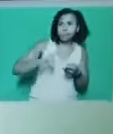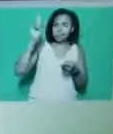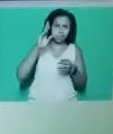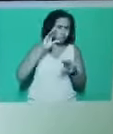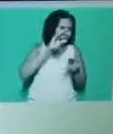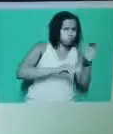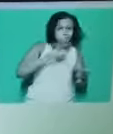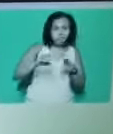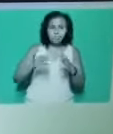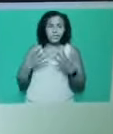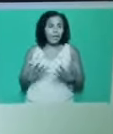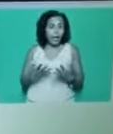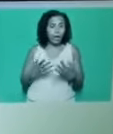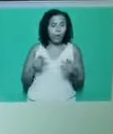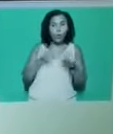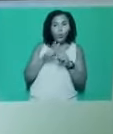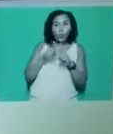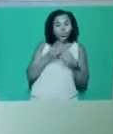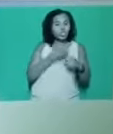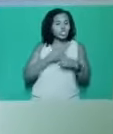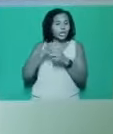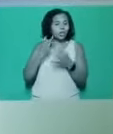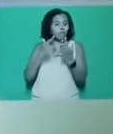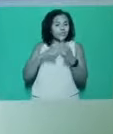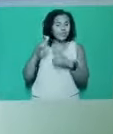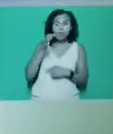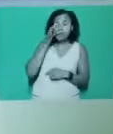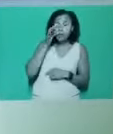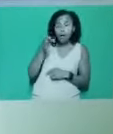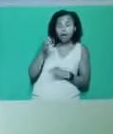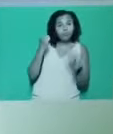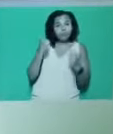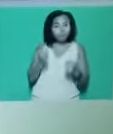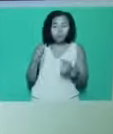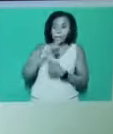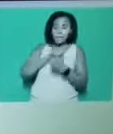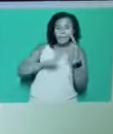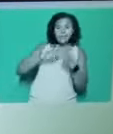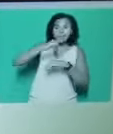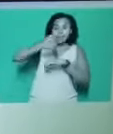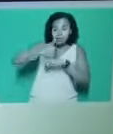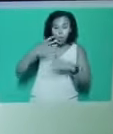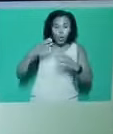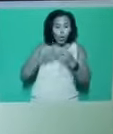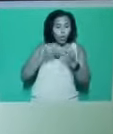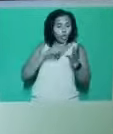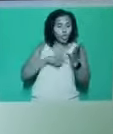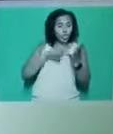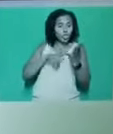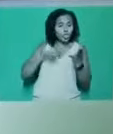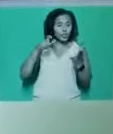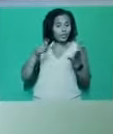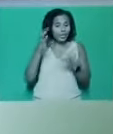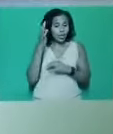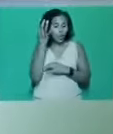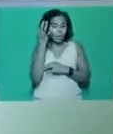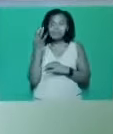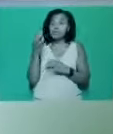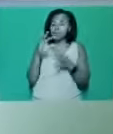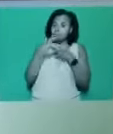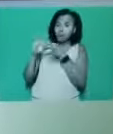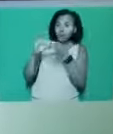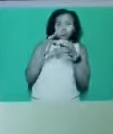to push for an emergency meeting of the public services committee of the TUC, looking for a united, cross-union campaign to defeat the pay freeze.